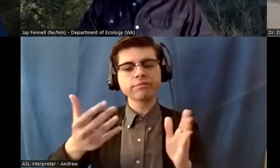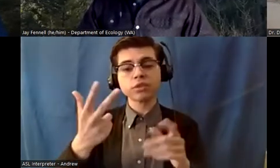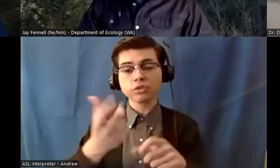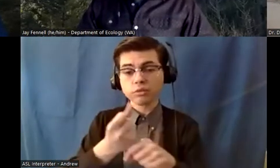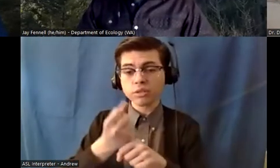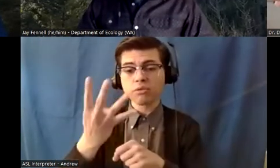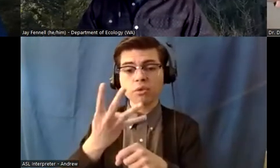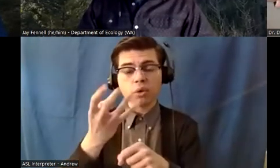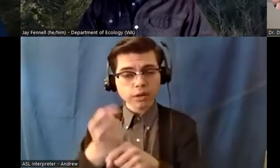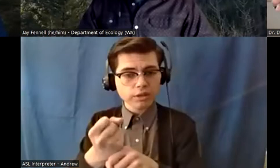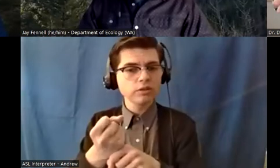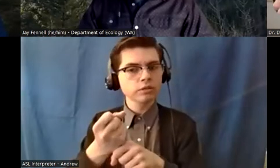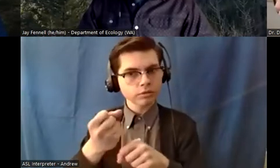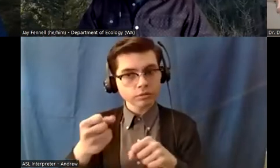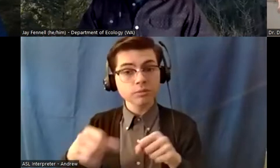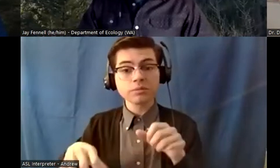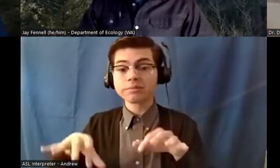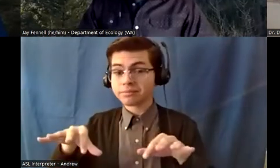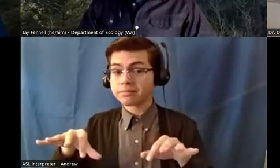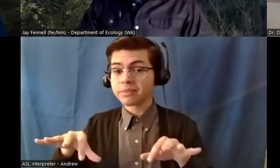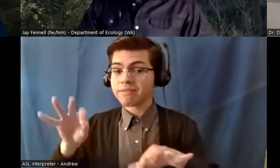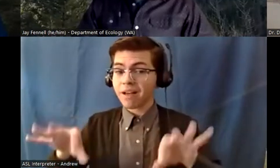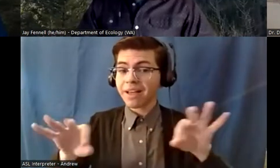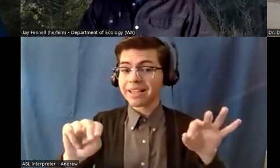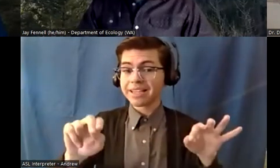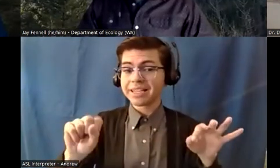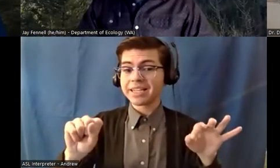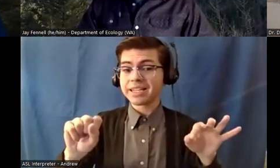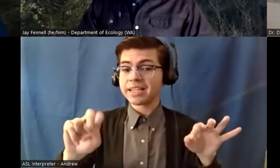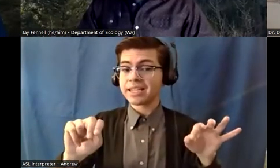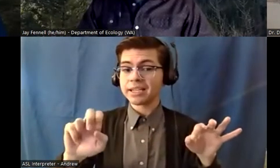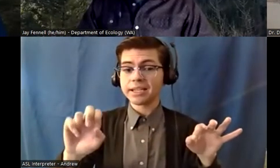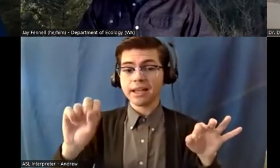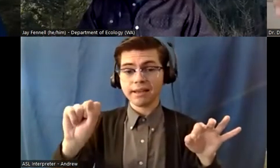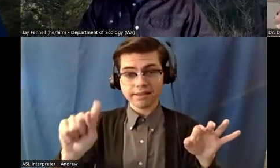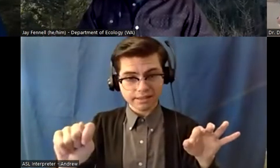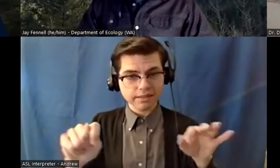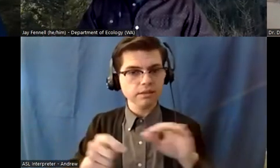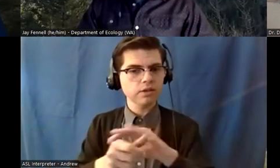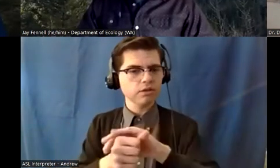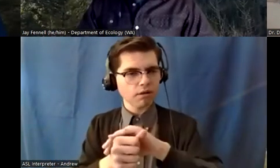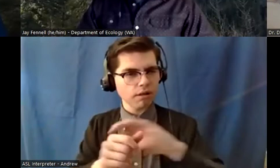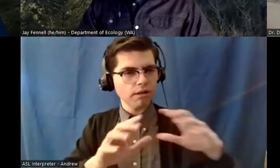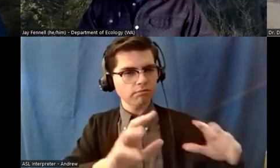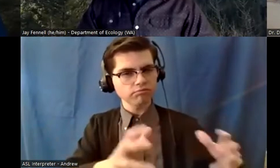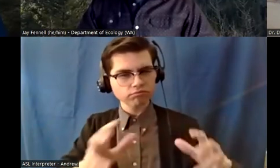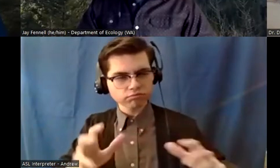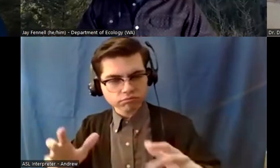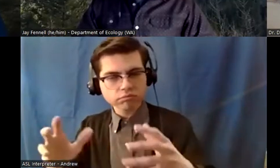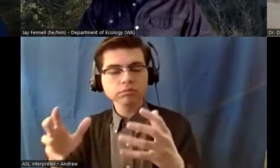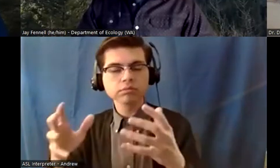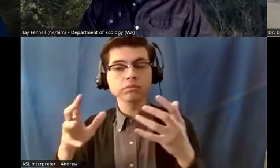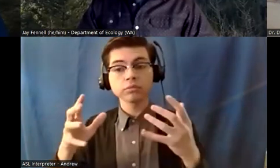up to 217 nests here in a year so a big increase and